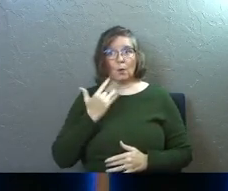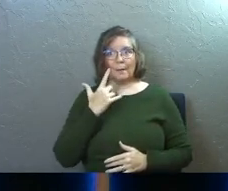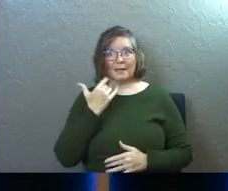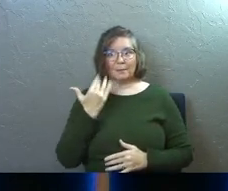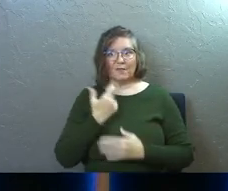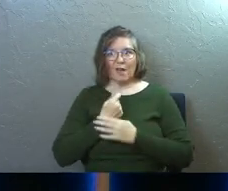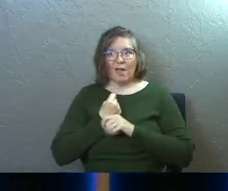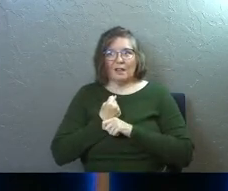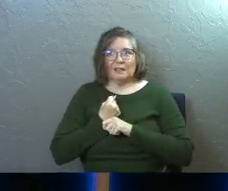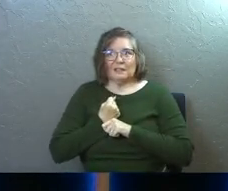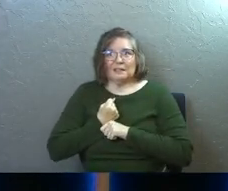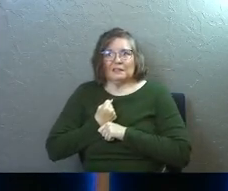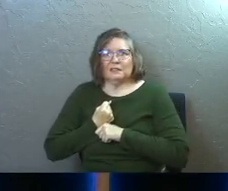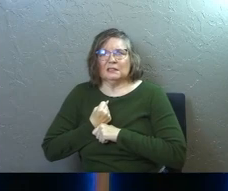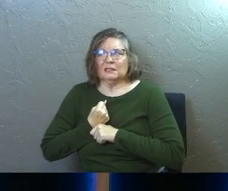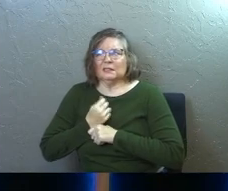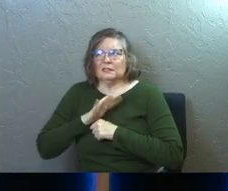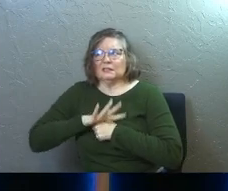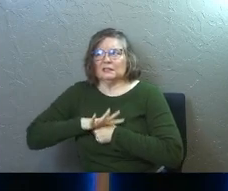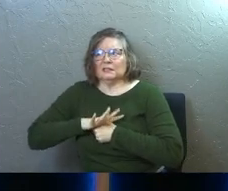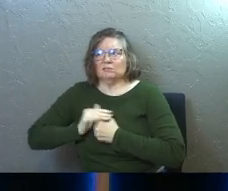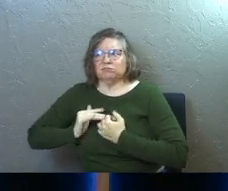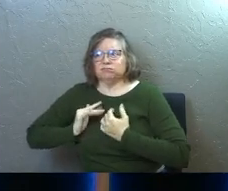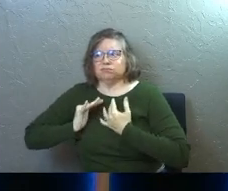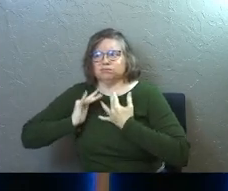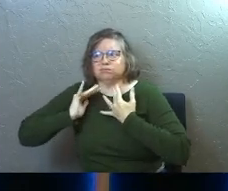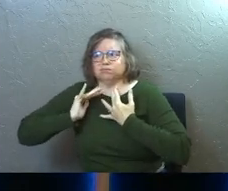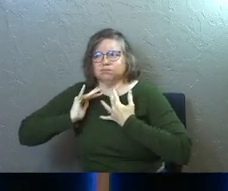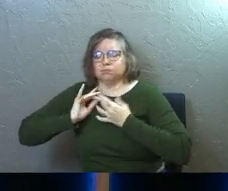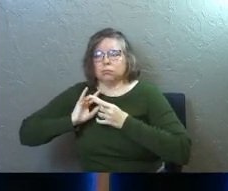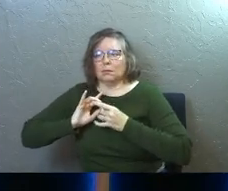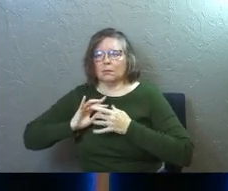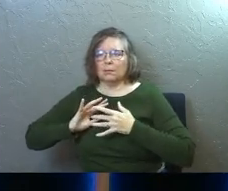in it anymore. We're actually talking about it now. We're actually working on it now.